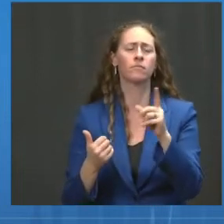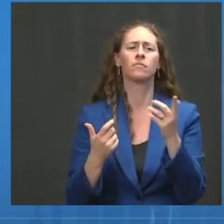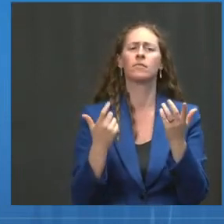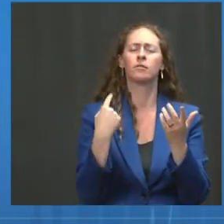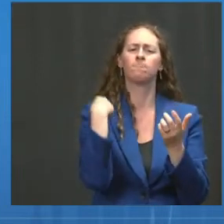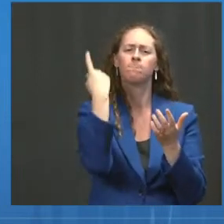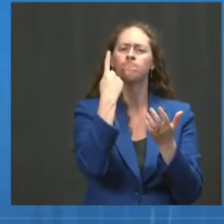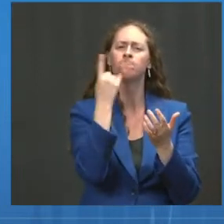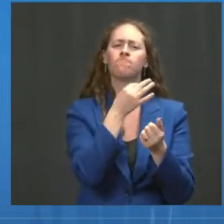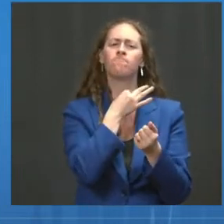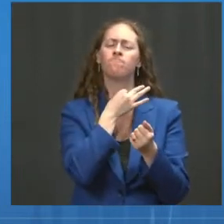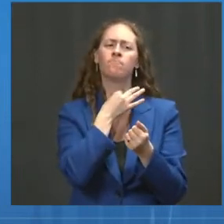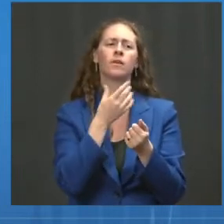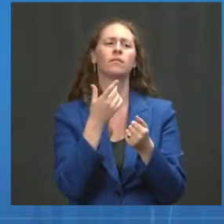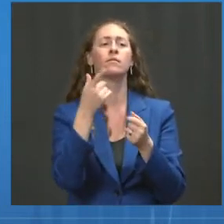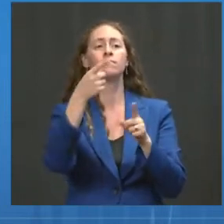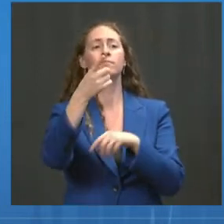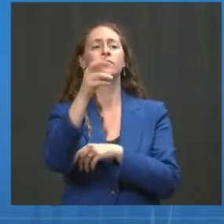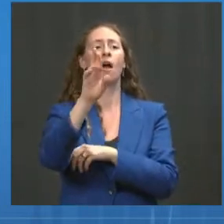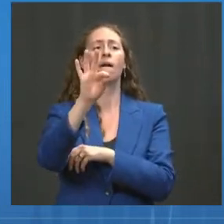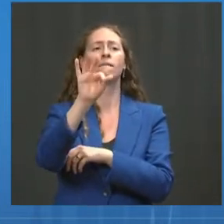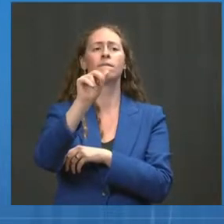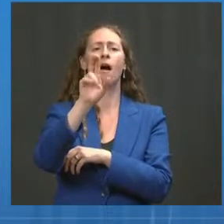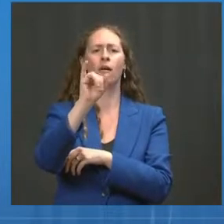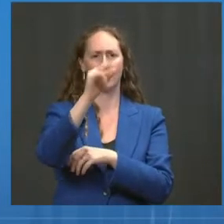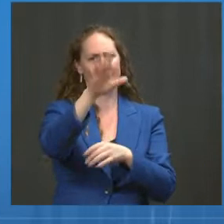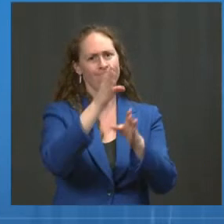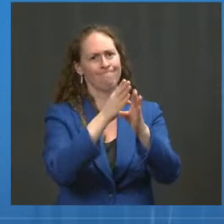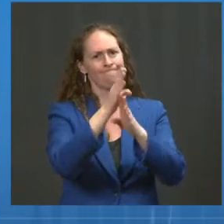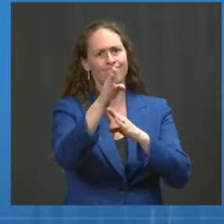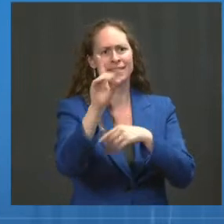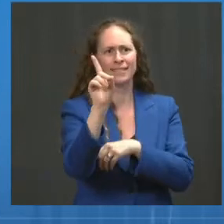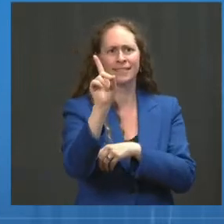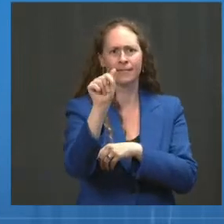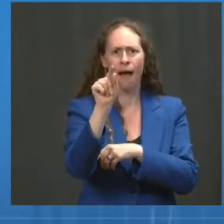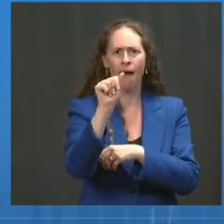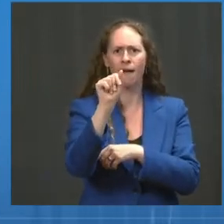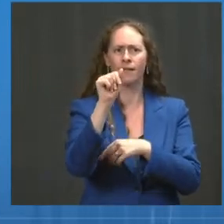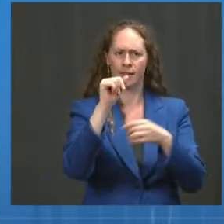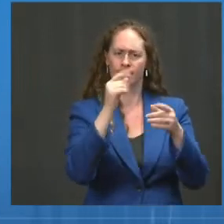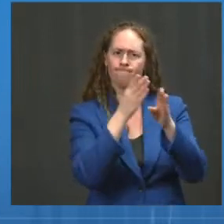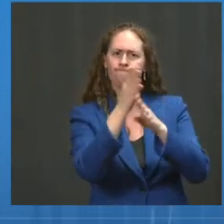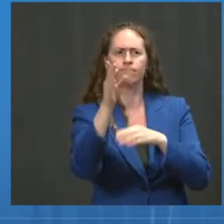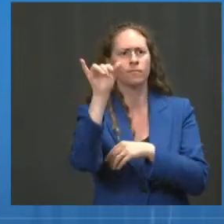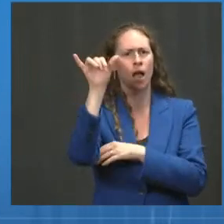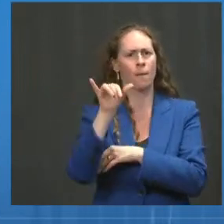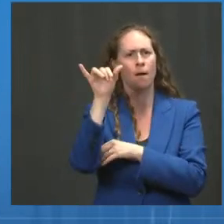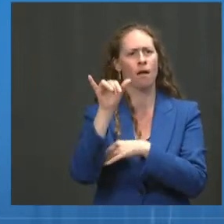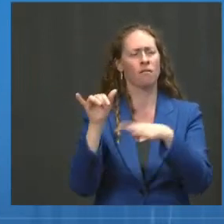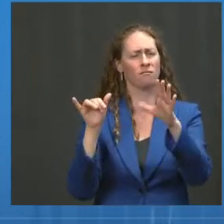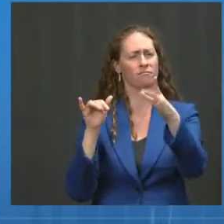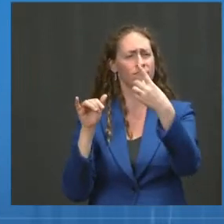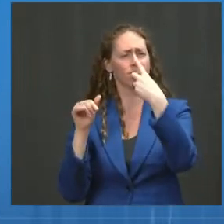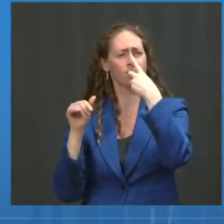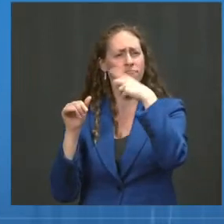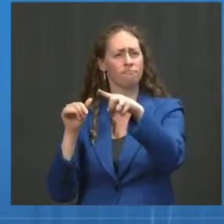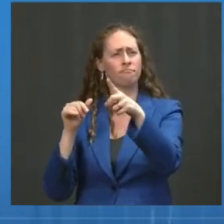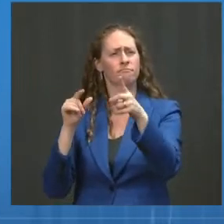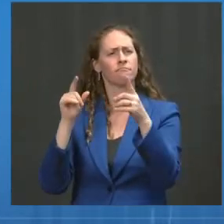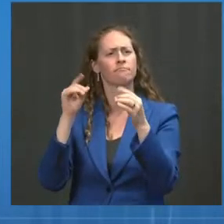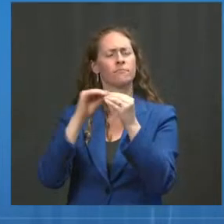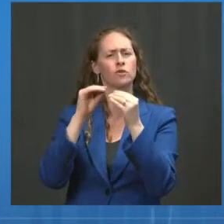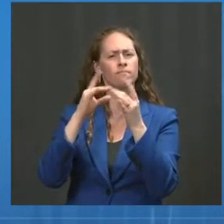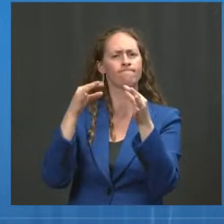lot on the data looking at antibody responses to vaccines. Can you tell us what we've learned about the T-cell response and what role